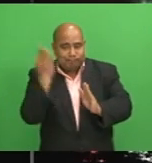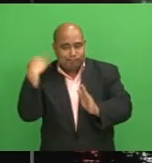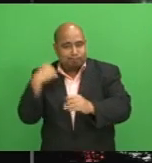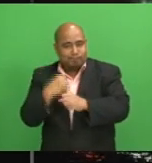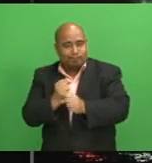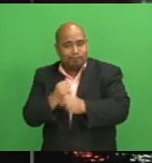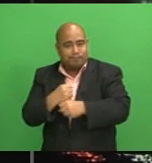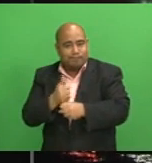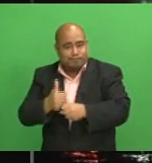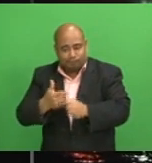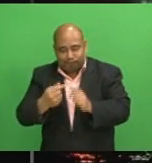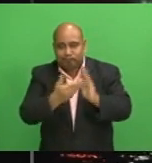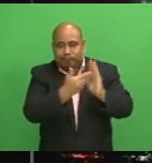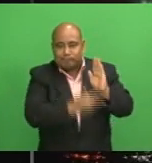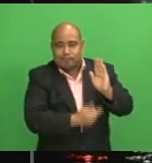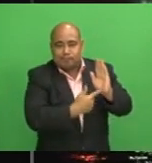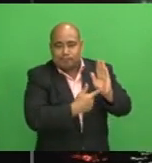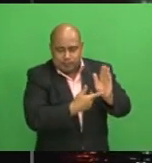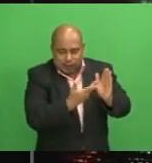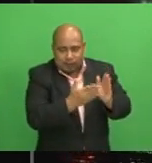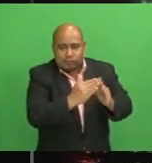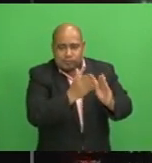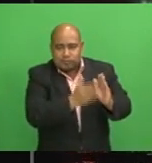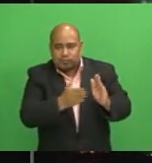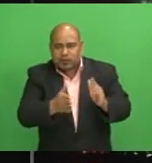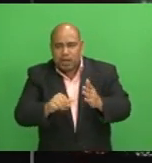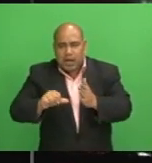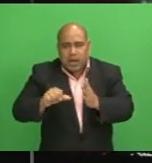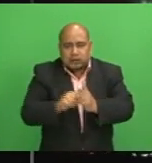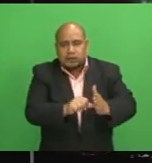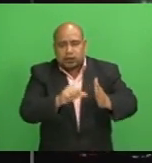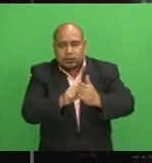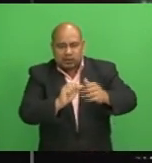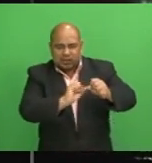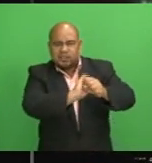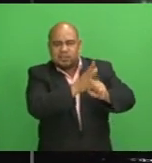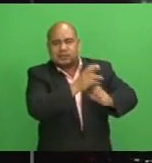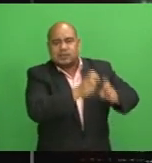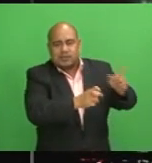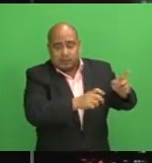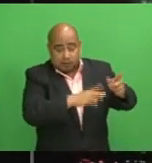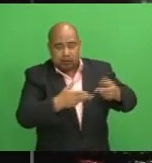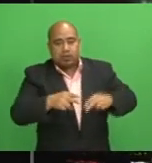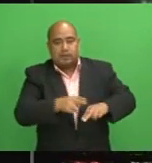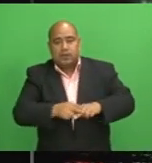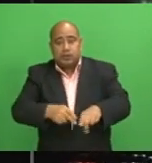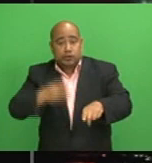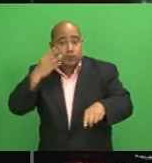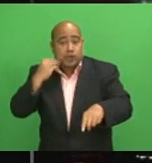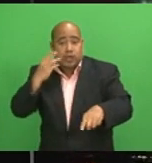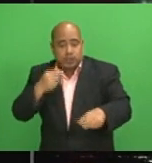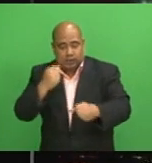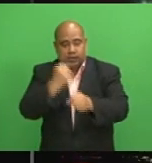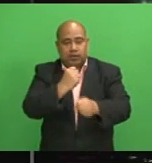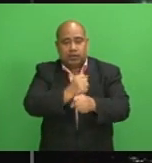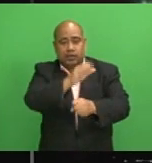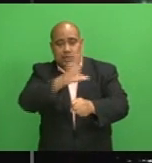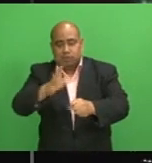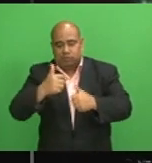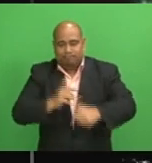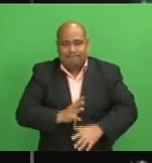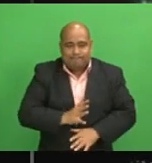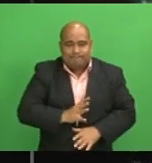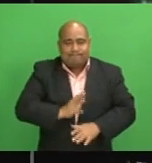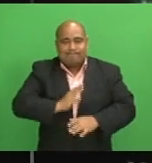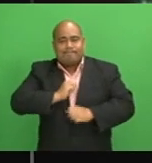industry facing difficulties due to COVID-19, farmers in the Fiji Sugar Corporation are both confident the outcome will be sweeter than usual.